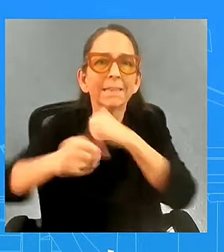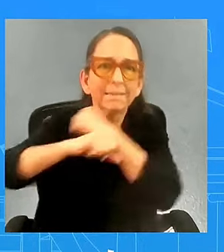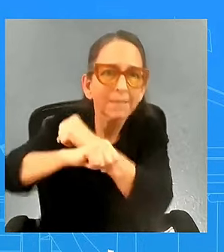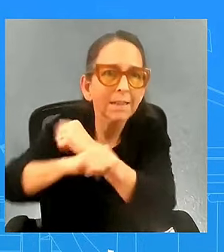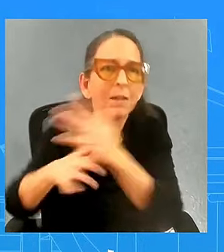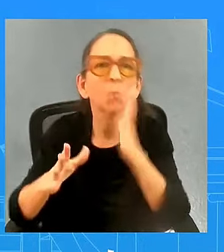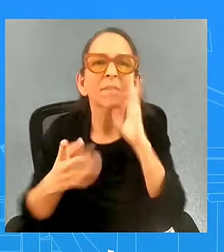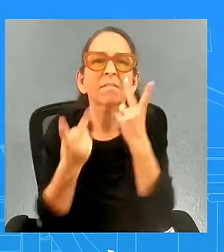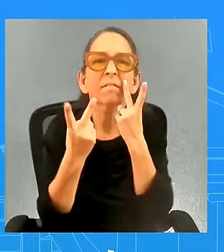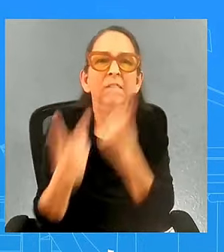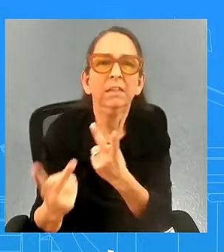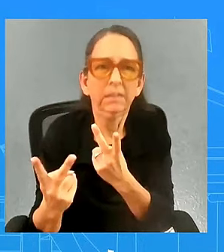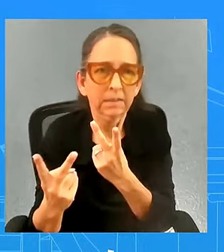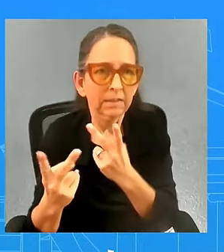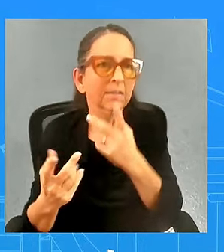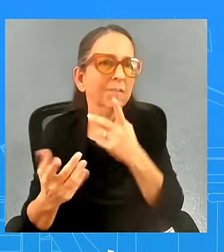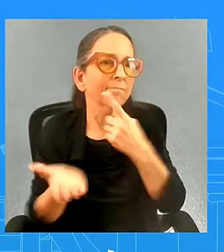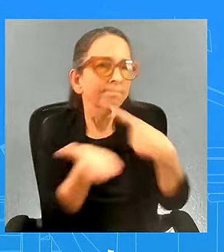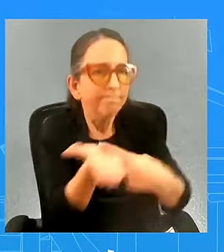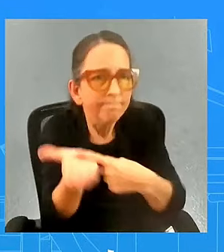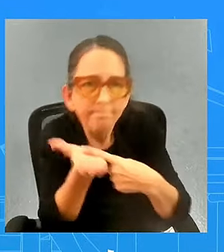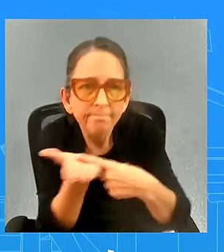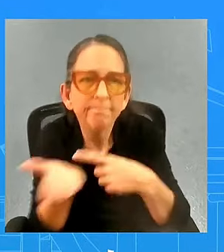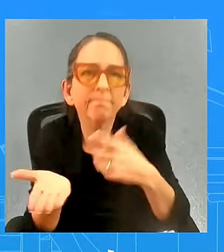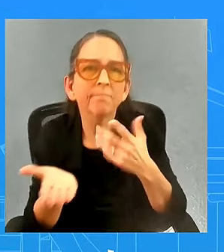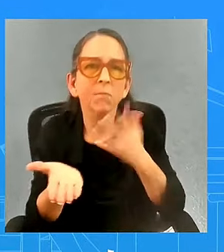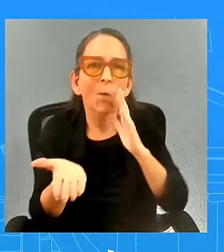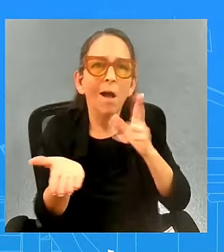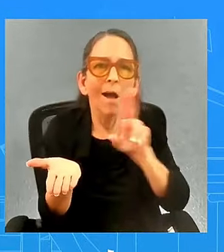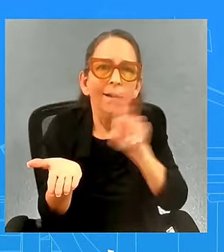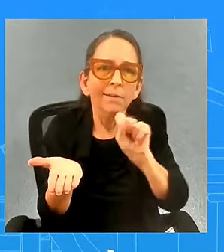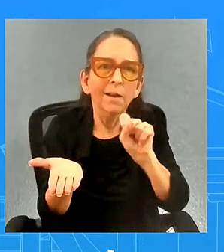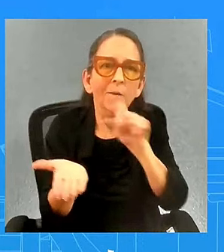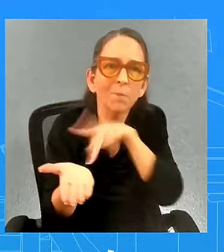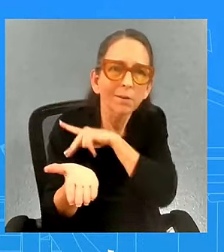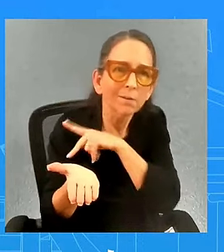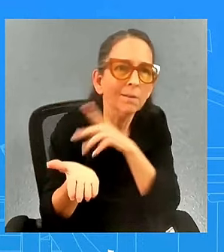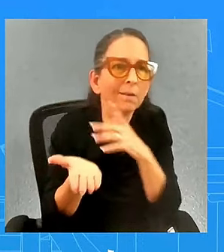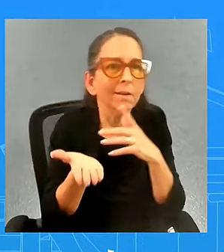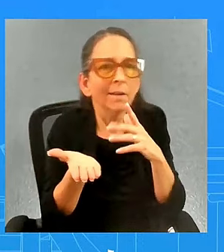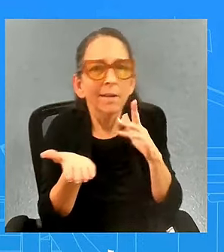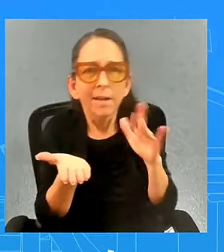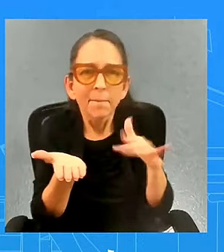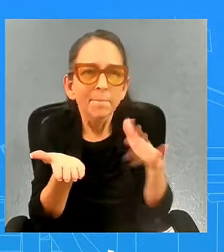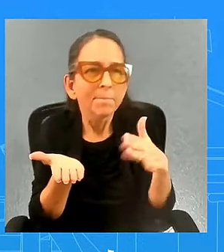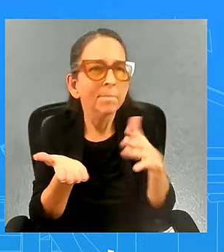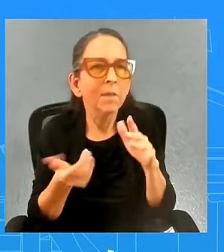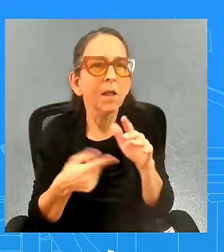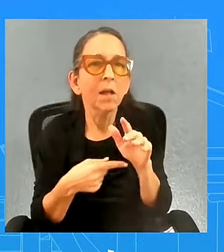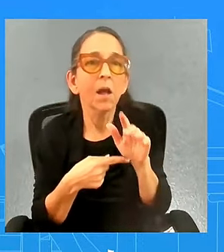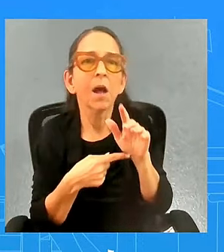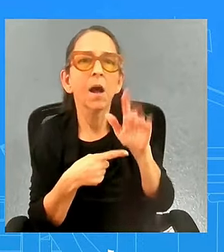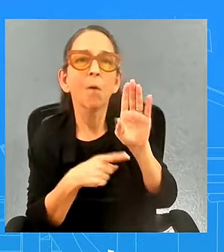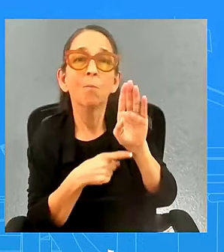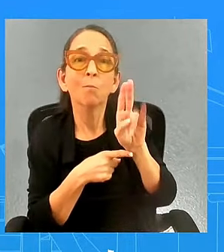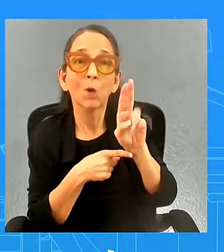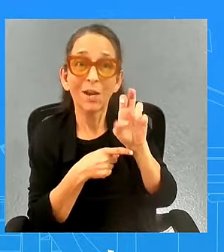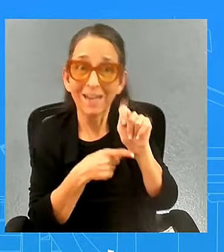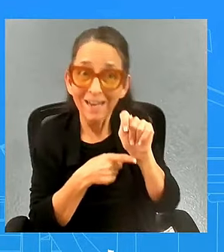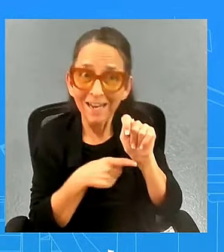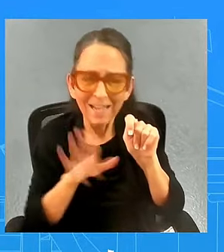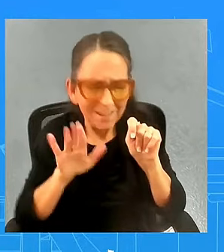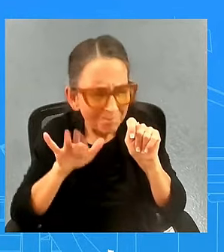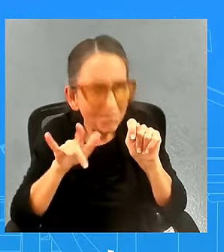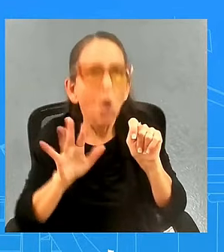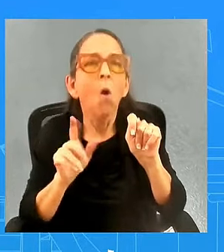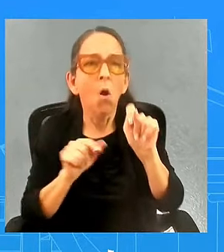and u.s personnel and then you asked me about uh bert uh excuse me brett uh and almost so you have two white house officials they're going